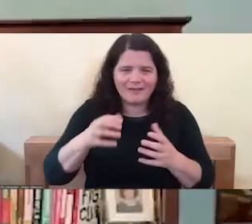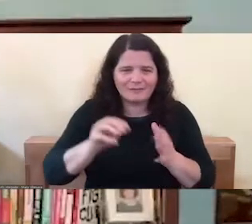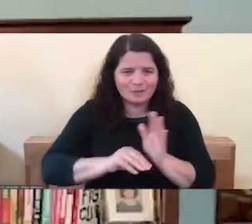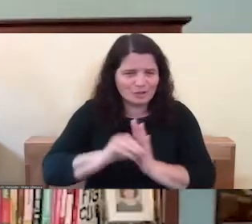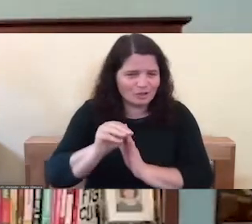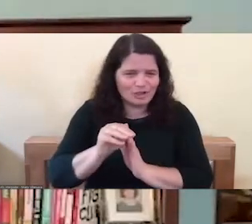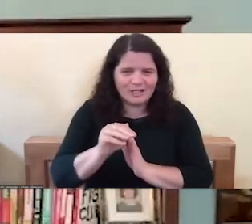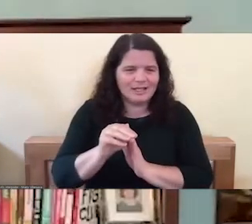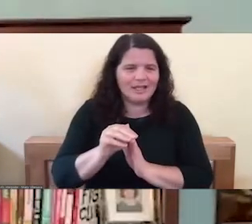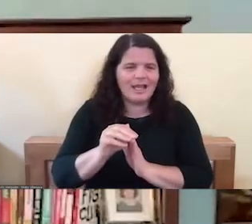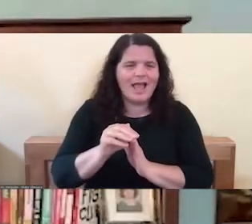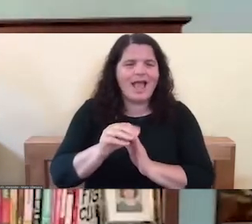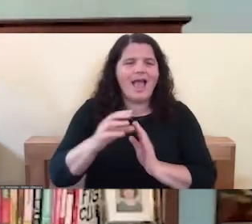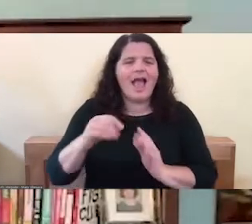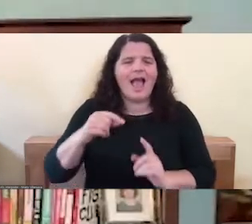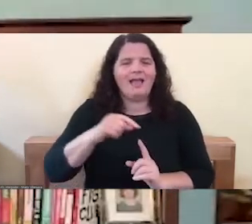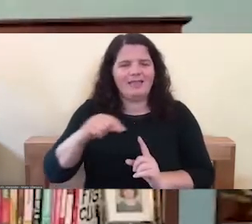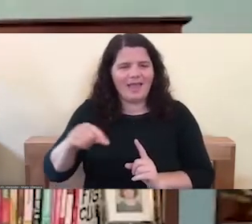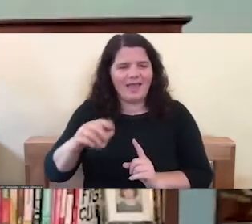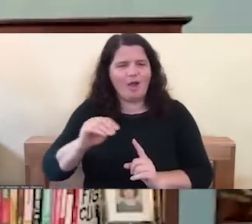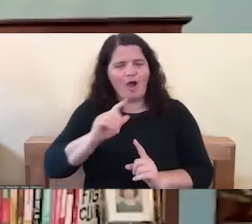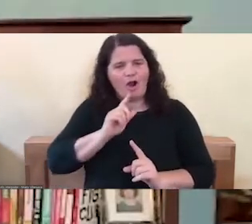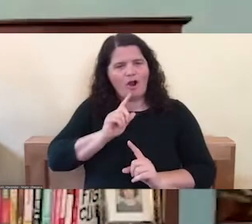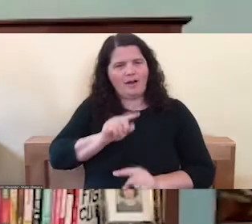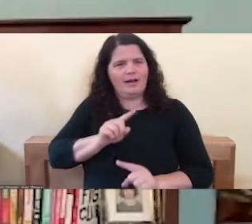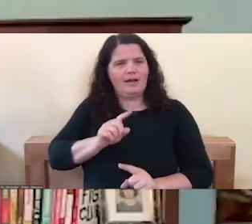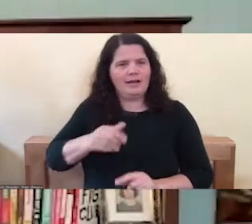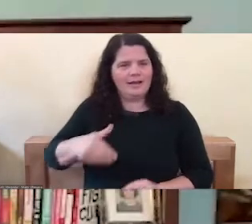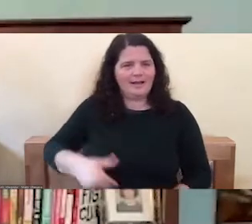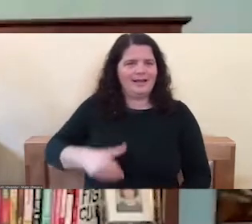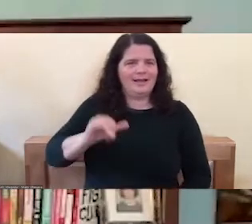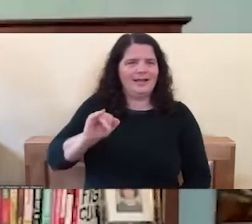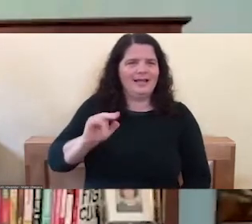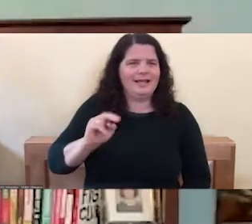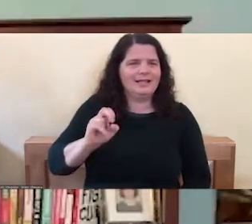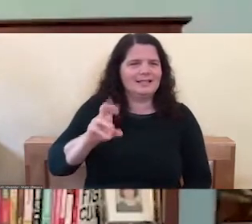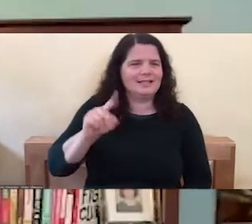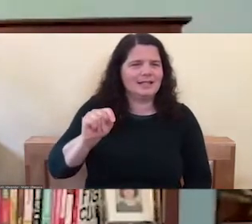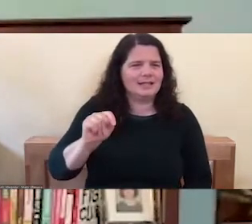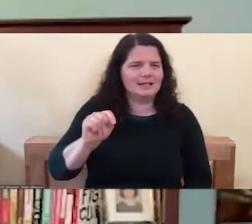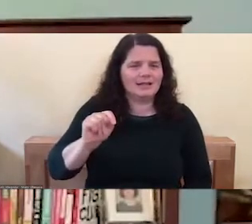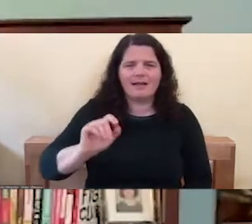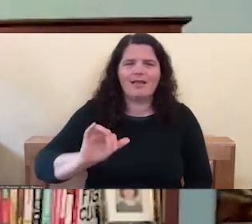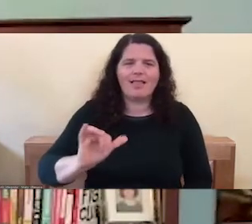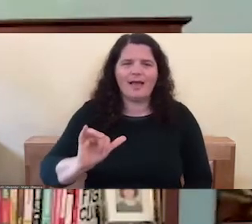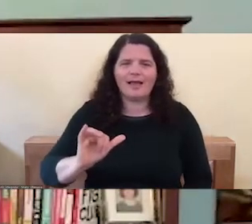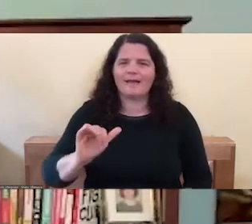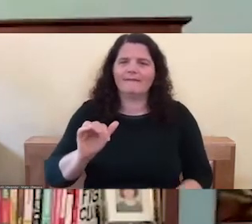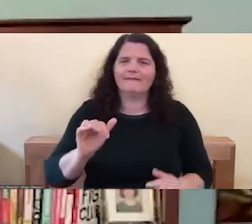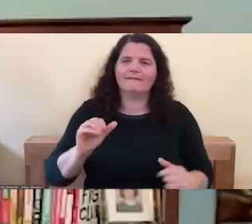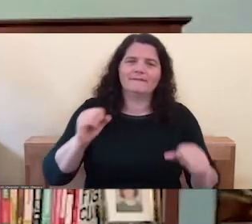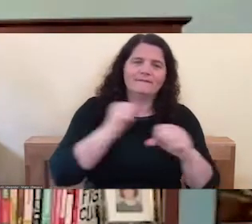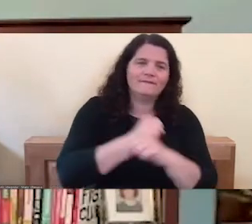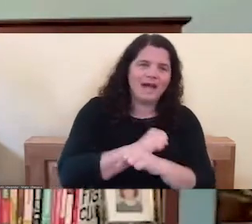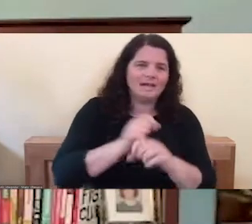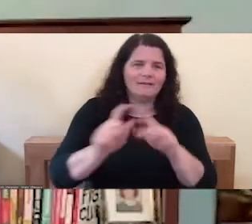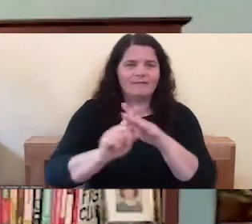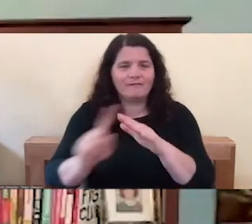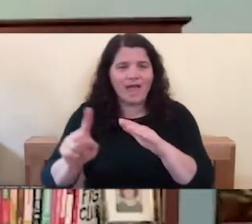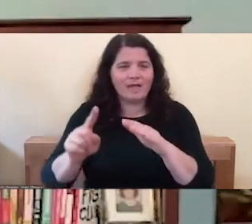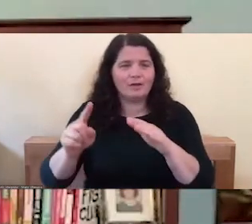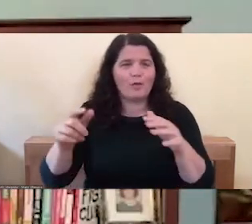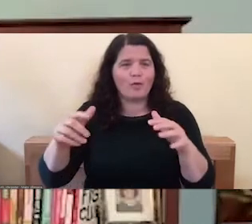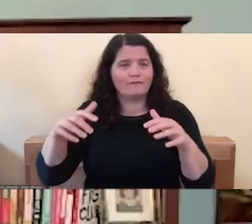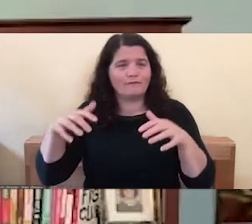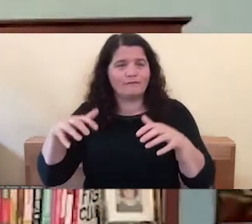related to our instincts, like the fight, flight, or freeze response. didn't, you a reptilian brain, we didn't choose to have that. That's like